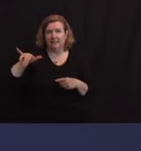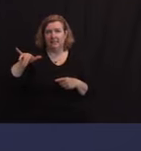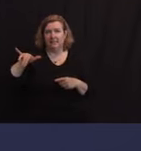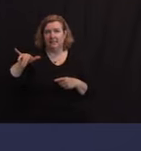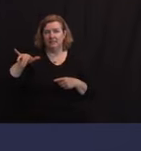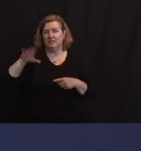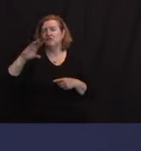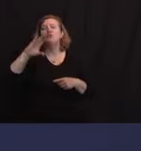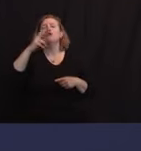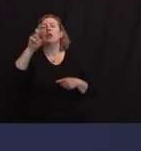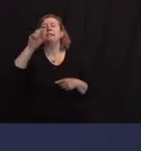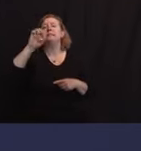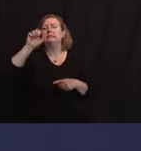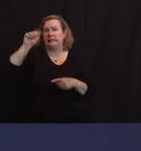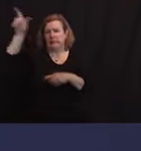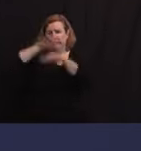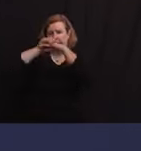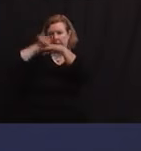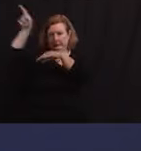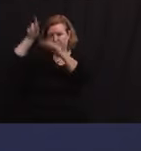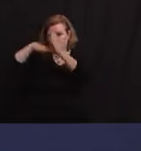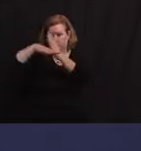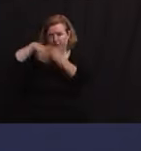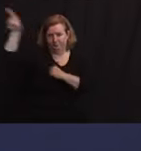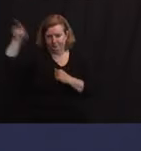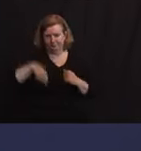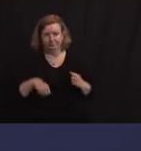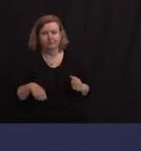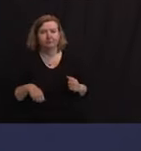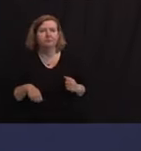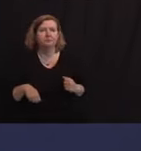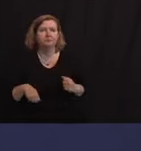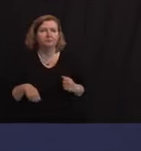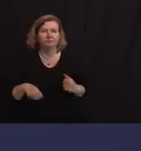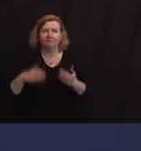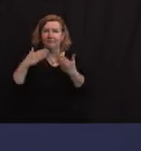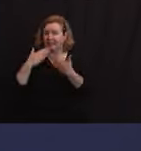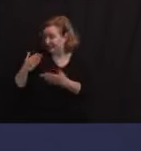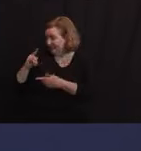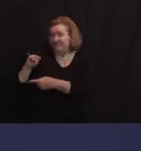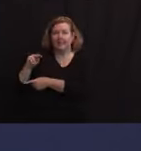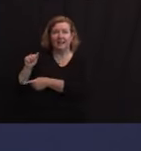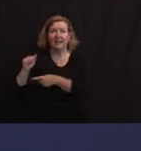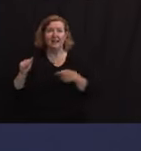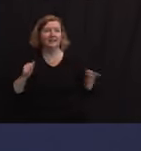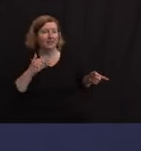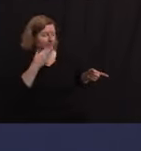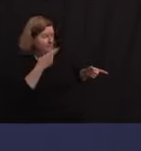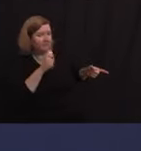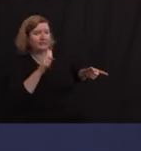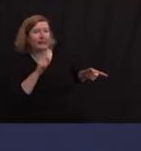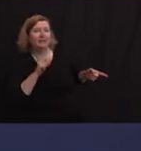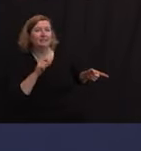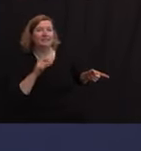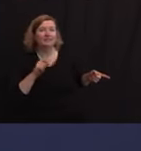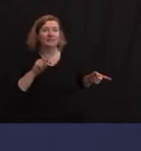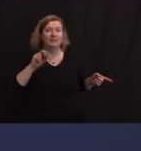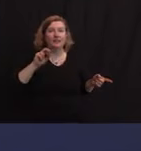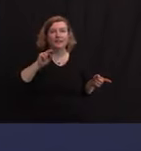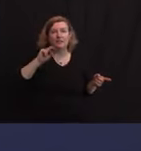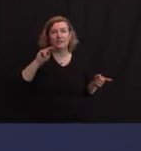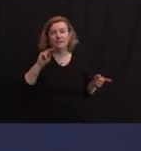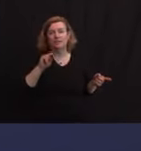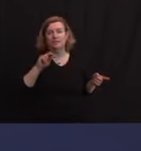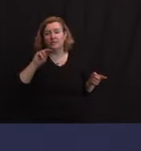Thank you, all. Tina, thank you. Pat, thank you. NJTrooper.com. You have until the end of the week. Please, folks,